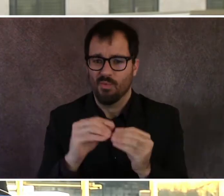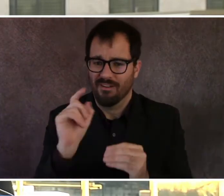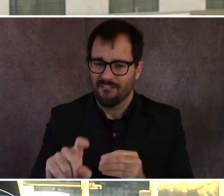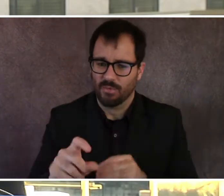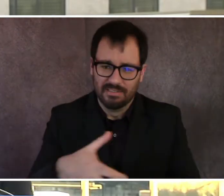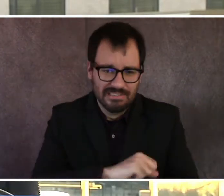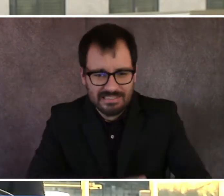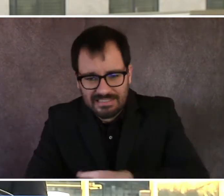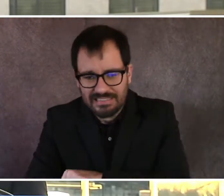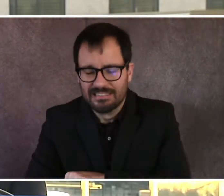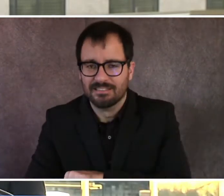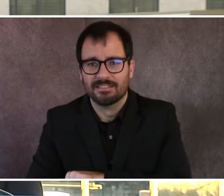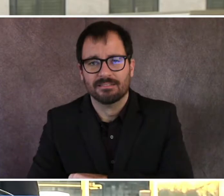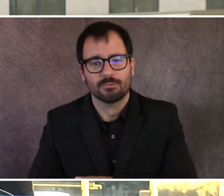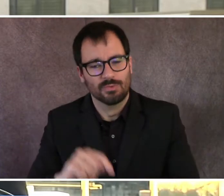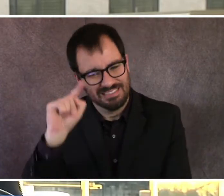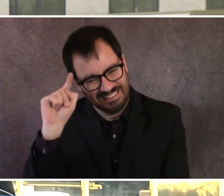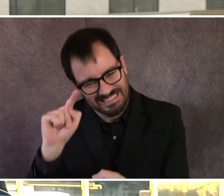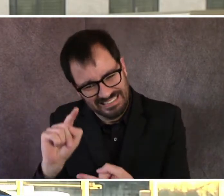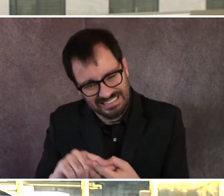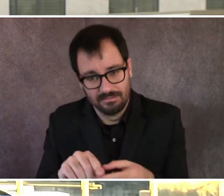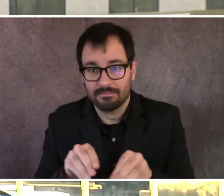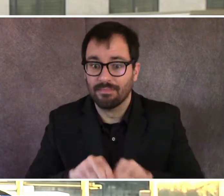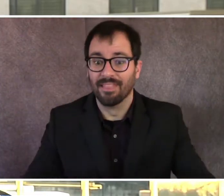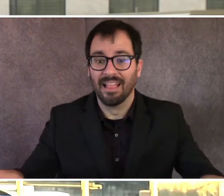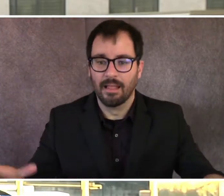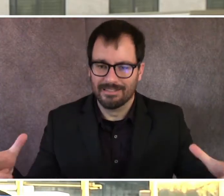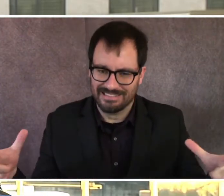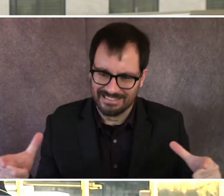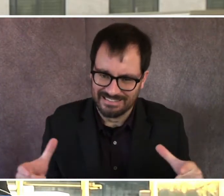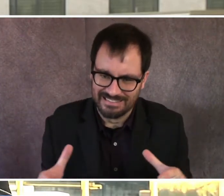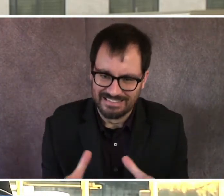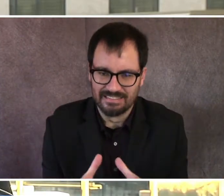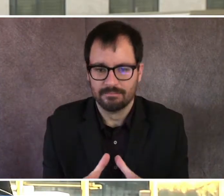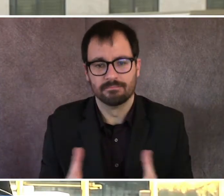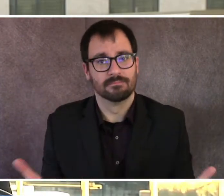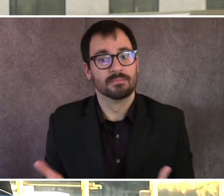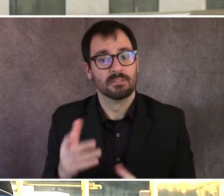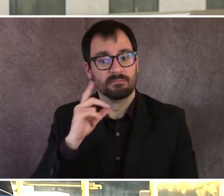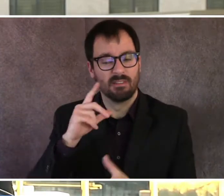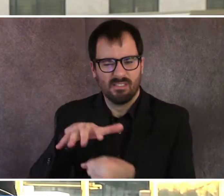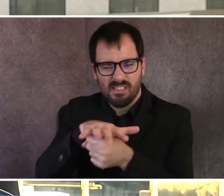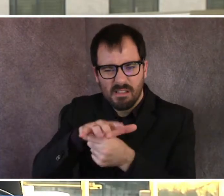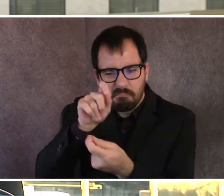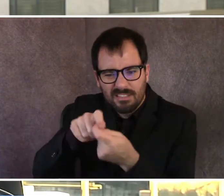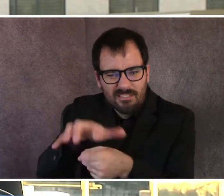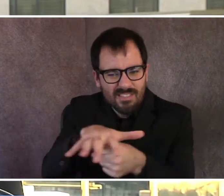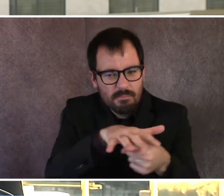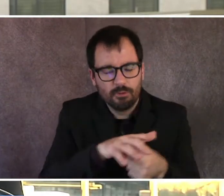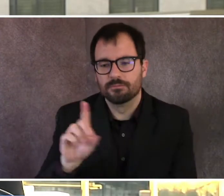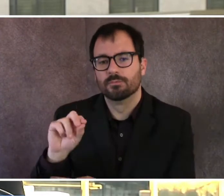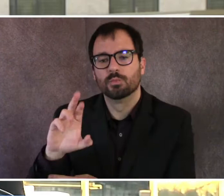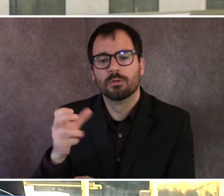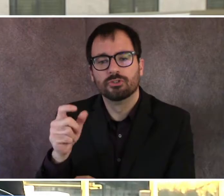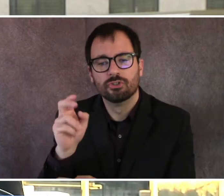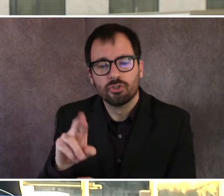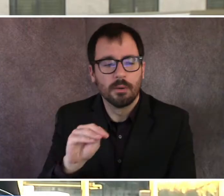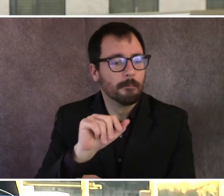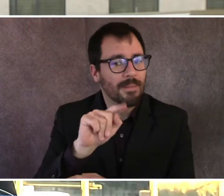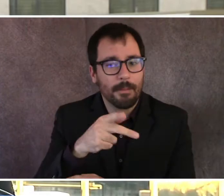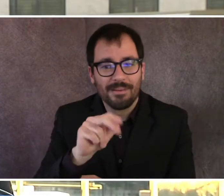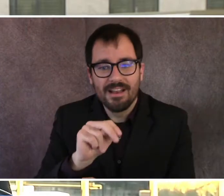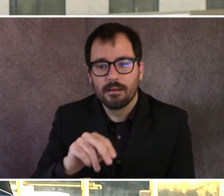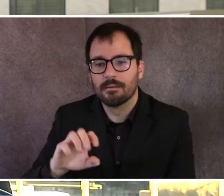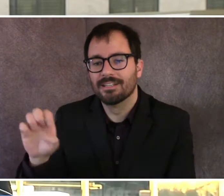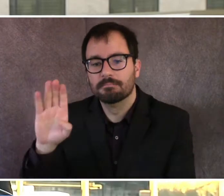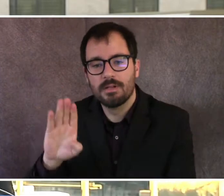in our neighborhood data, Dorchester, Manipan, and East Boston remain above 10 percent positivity rate. Our average daily positive tests came down as well,